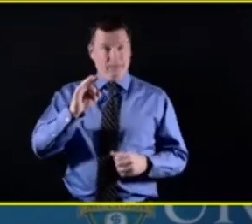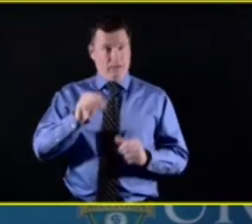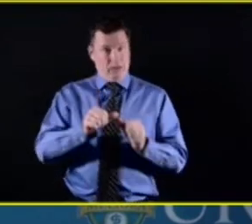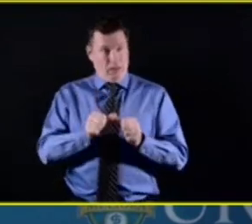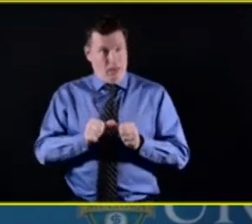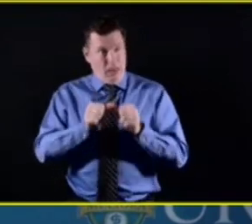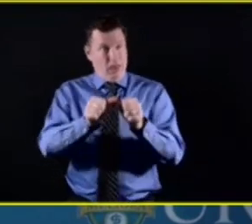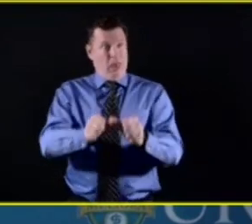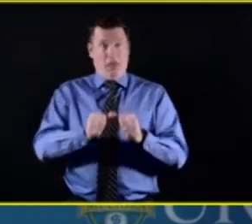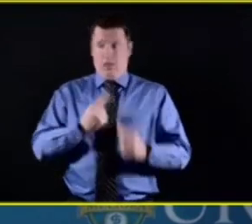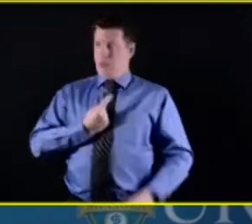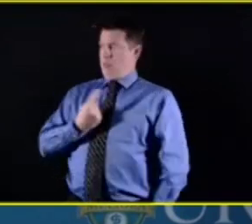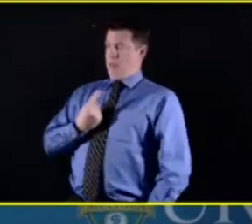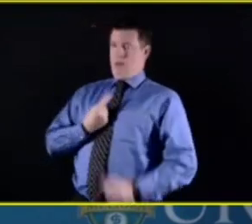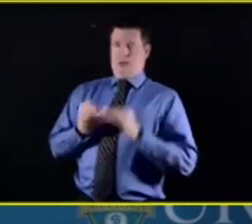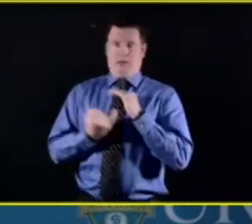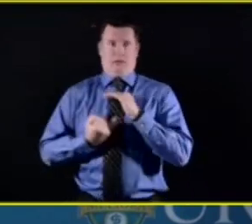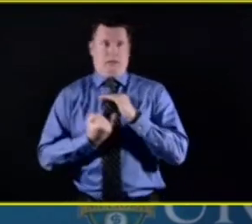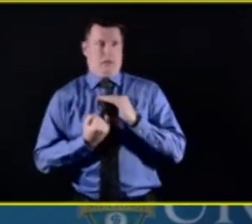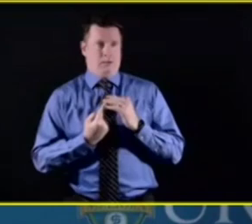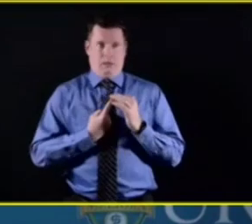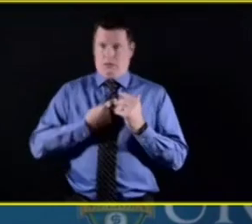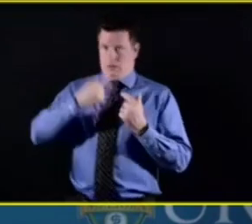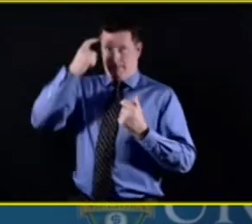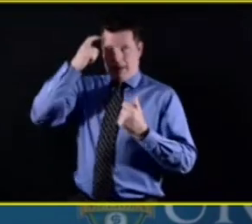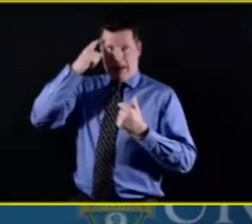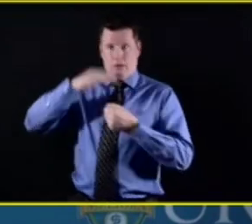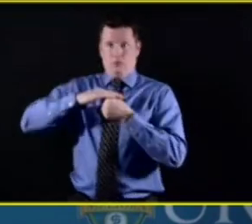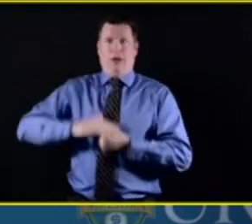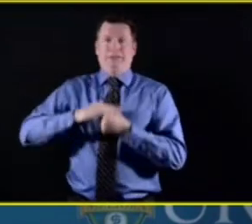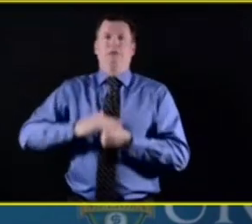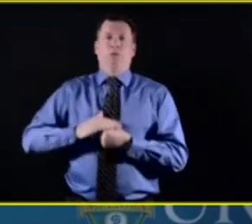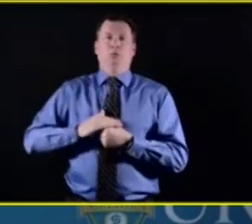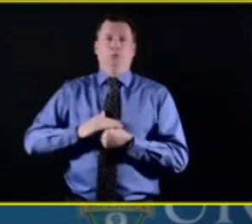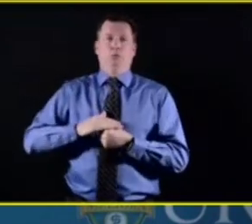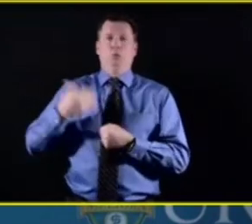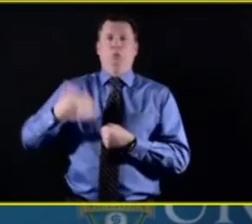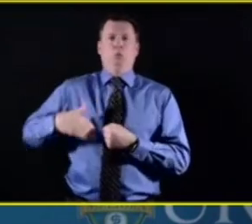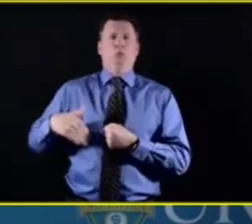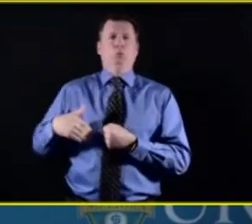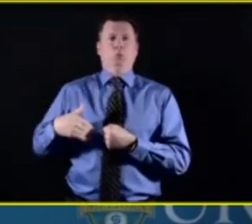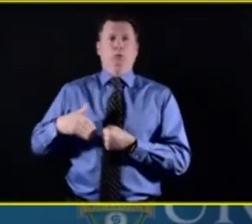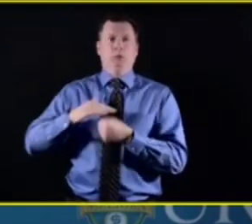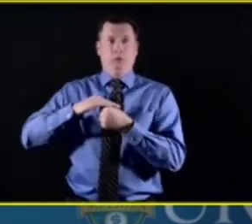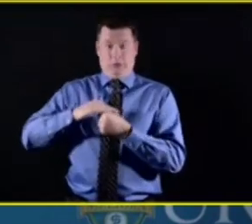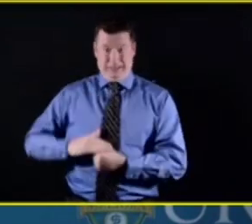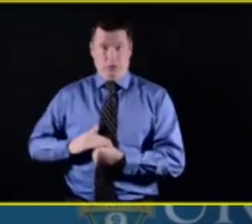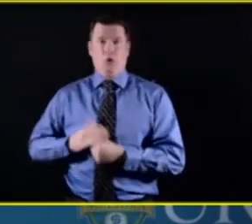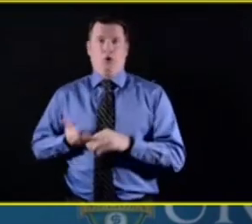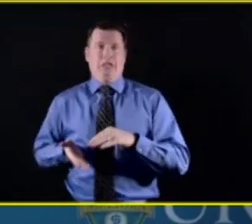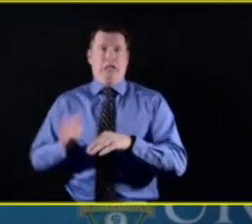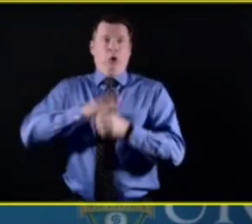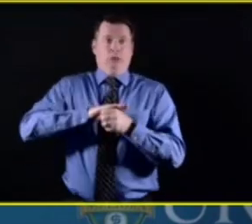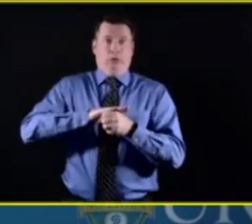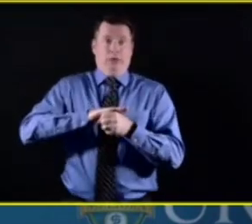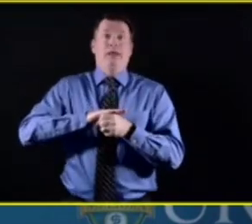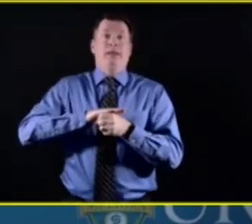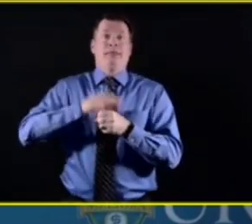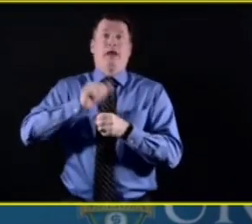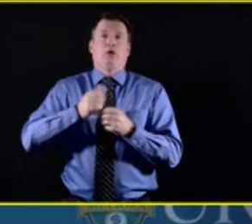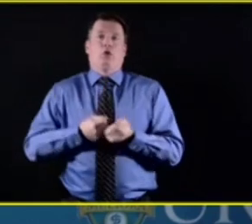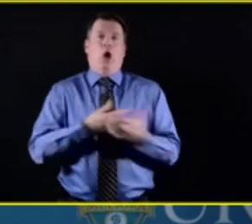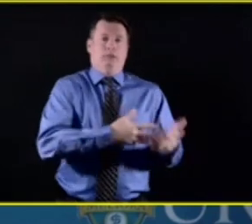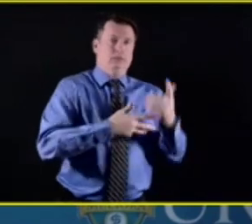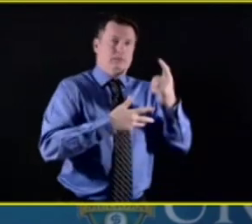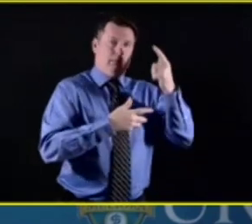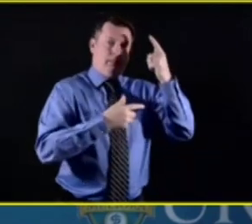loneliness, for example, that it can result over time in decrements in cognitive function. So